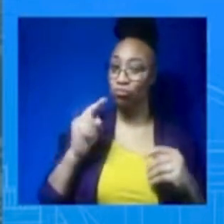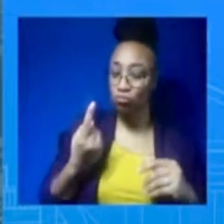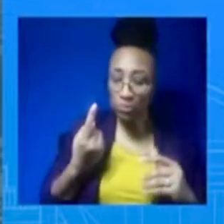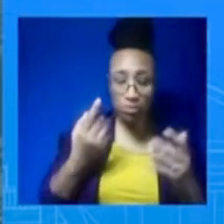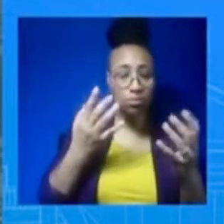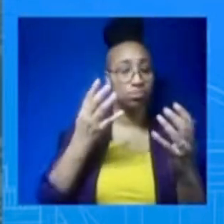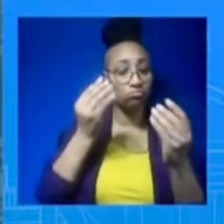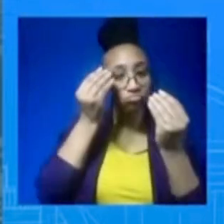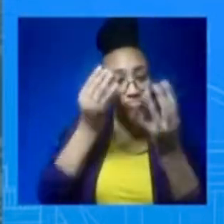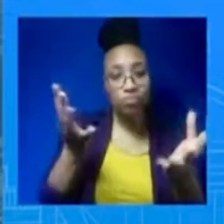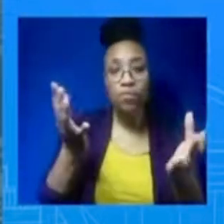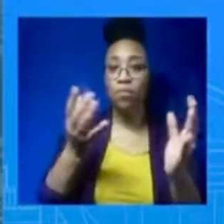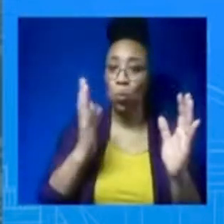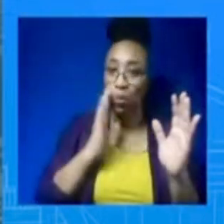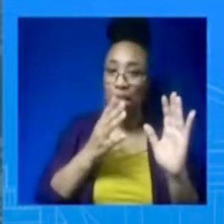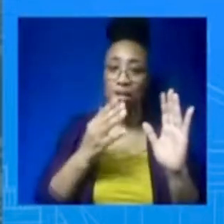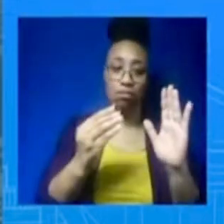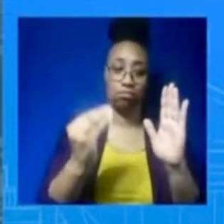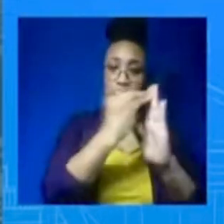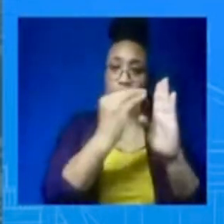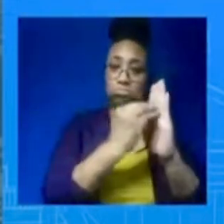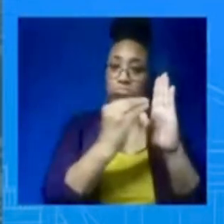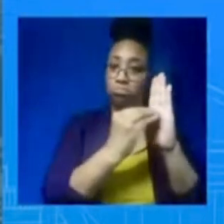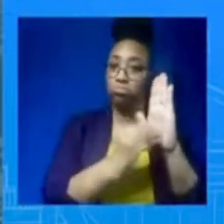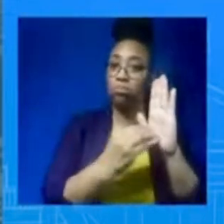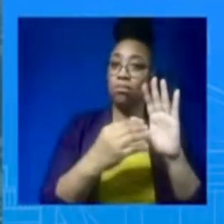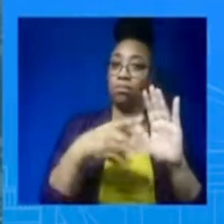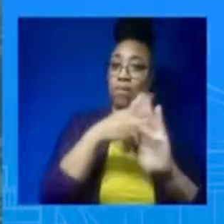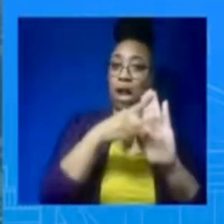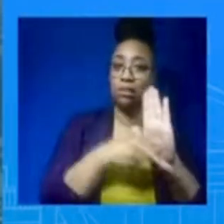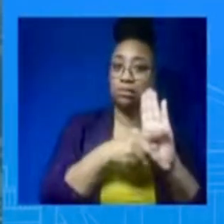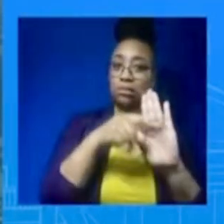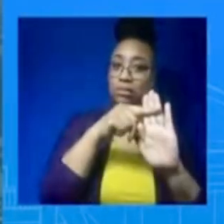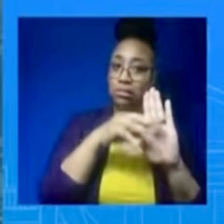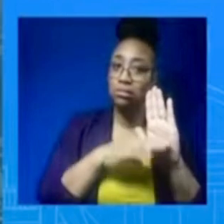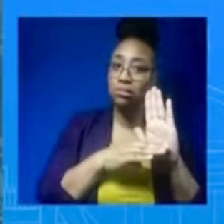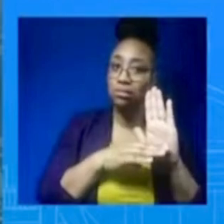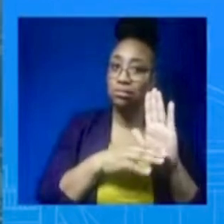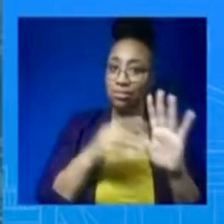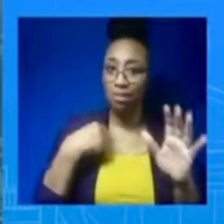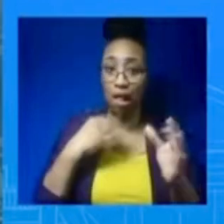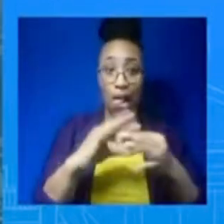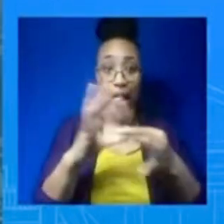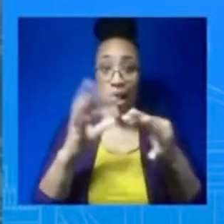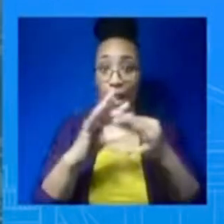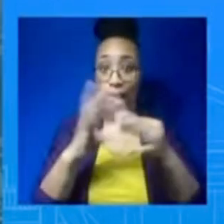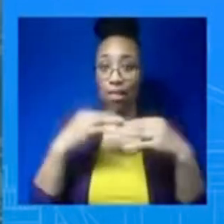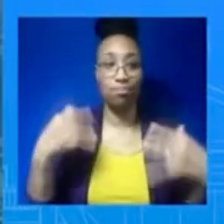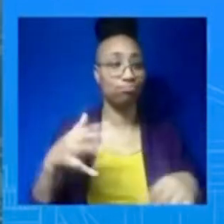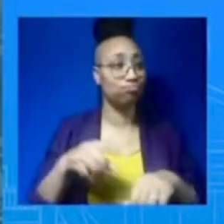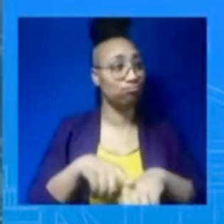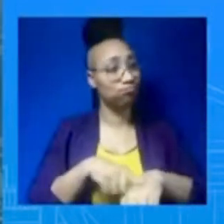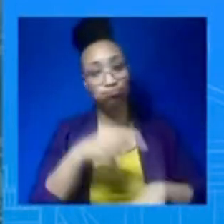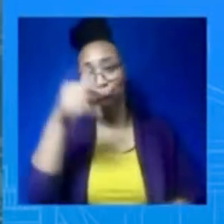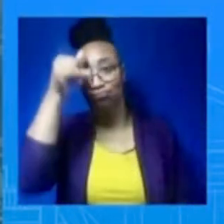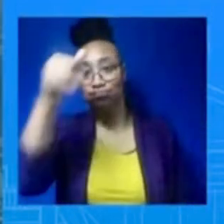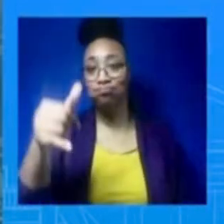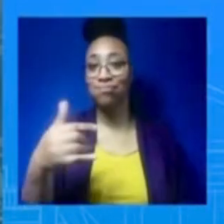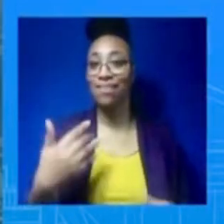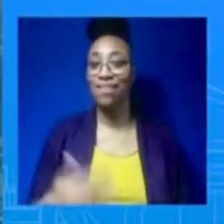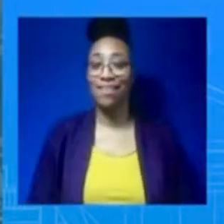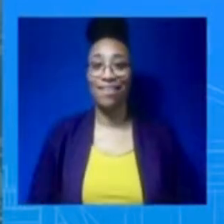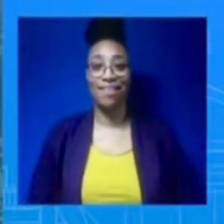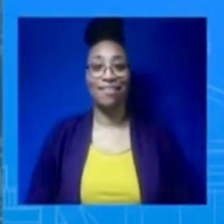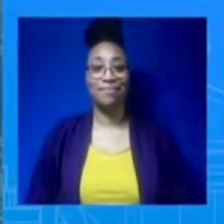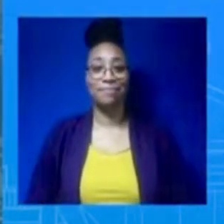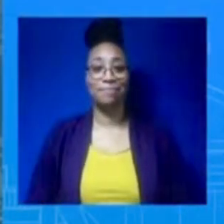Thank you. Are you kidding me? We appreciate it. Have a great weekend. Okay. I just have a